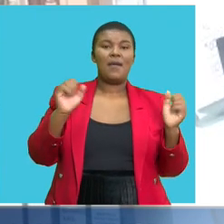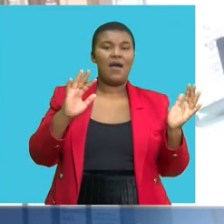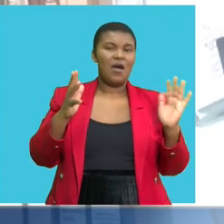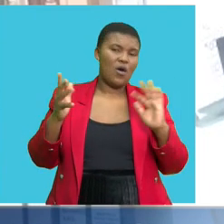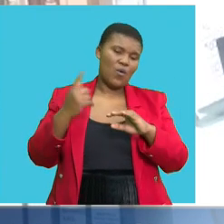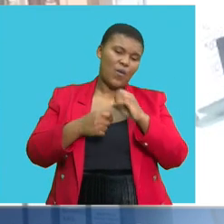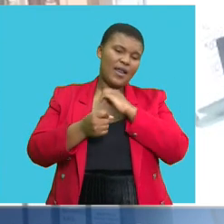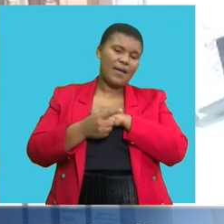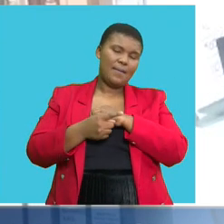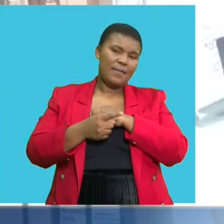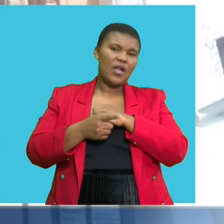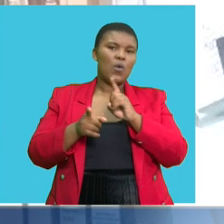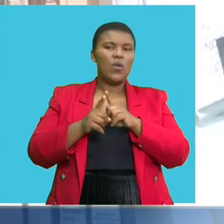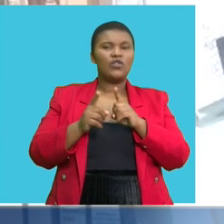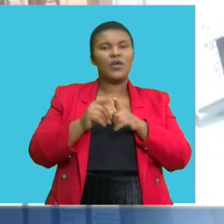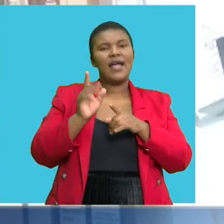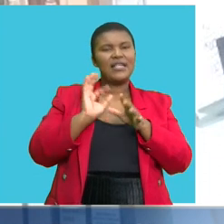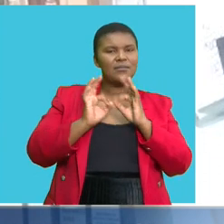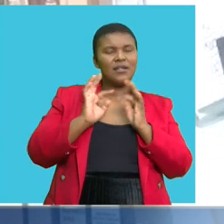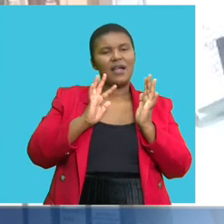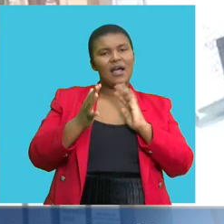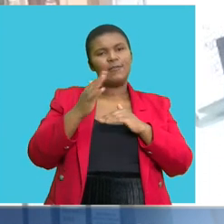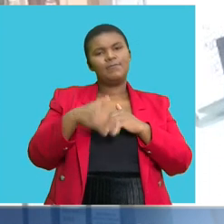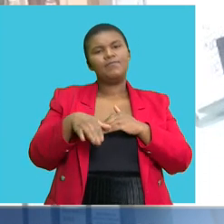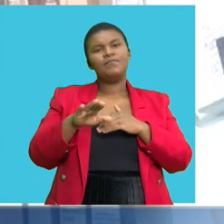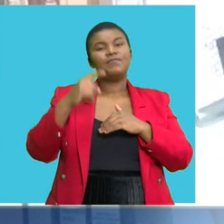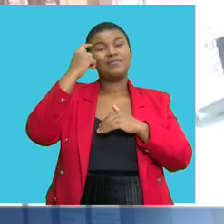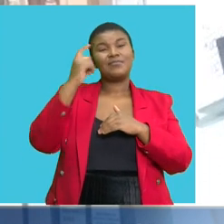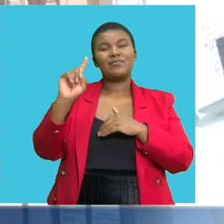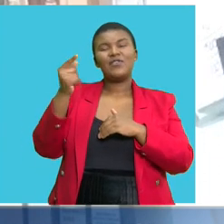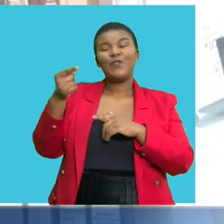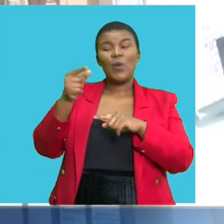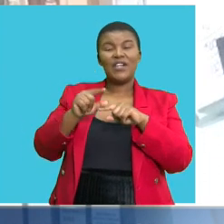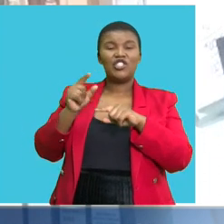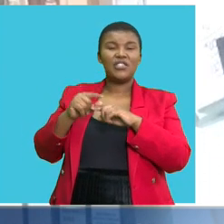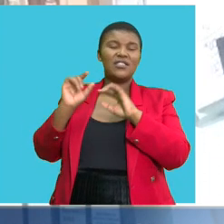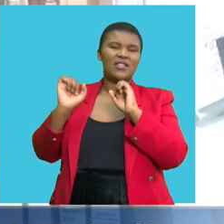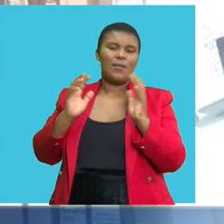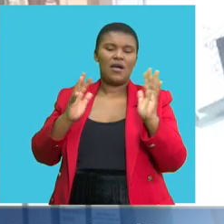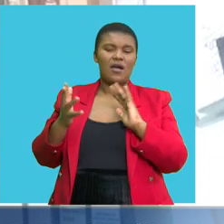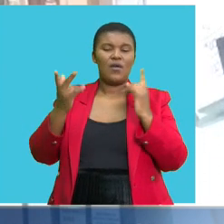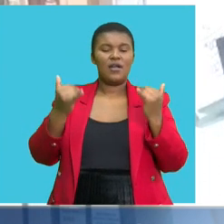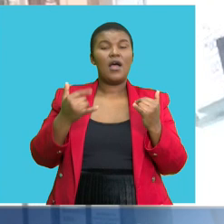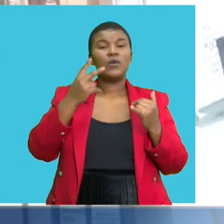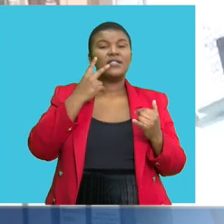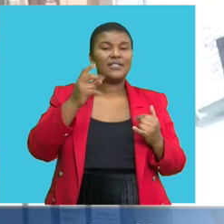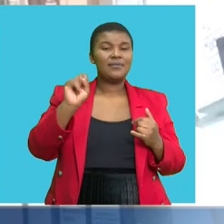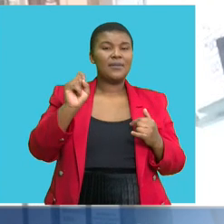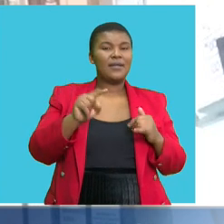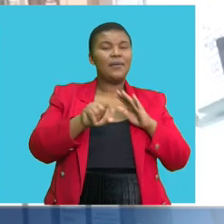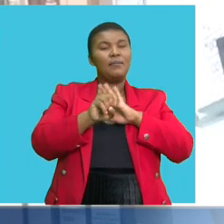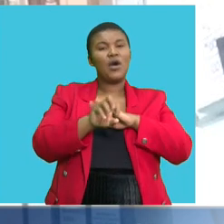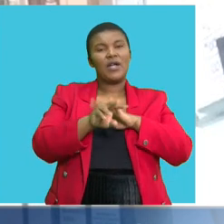on or where their thinking is with regards to interest rates. Those will certainly move the markets and will move the